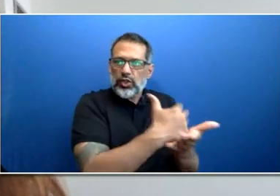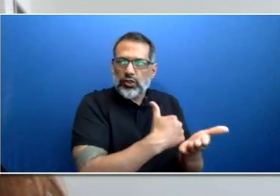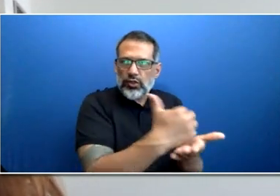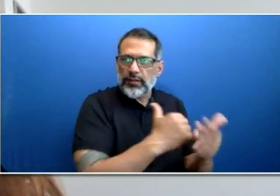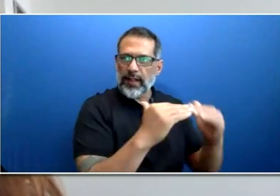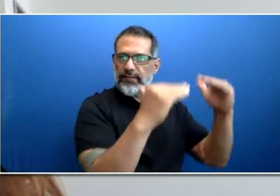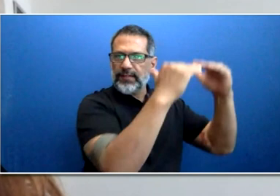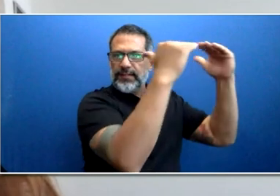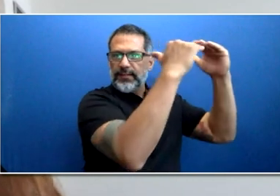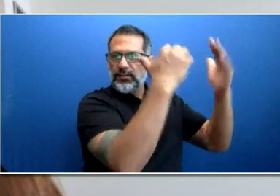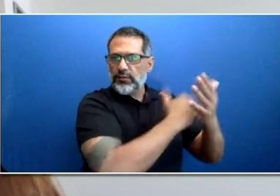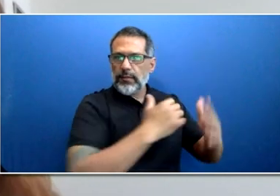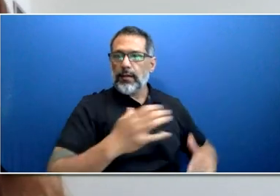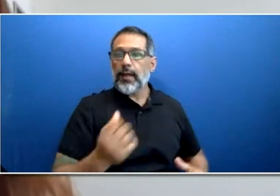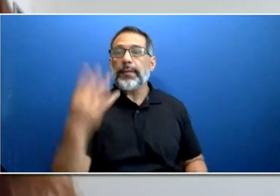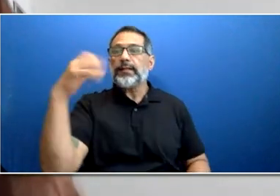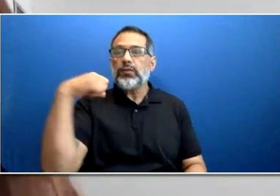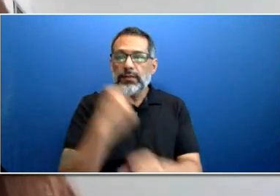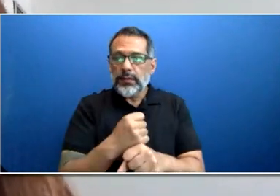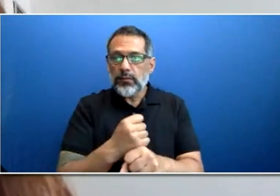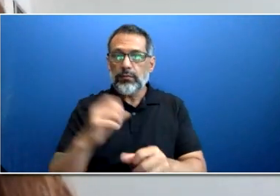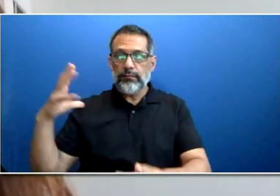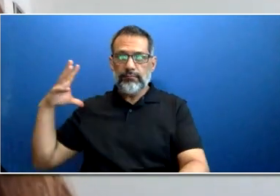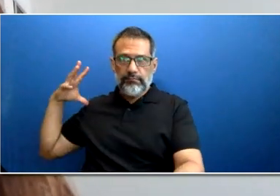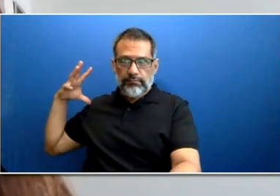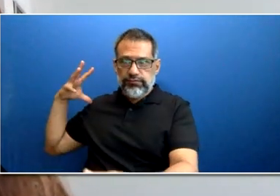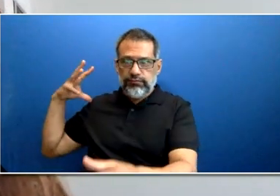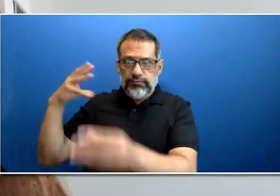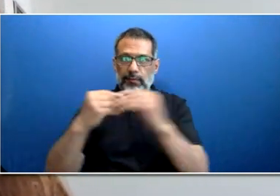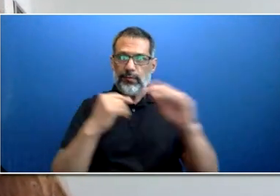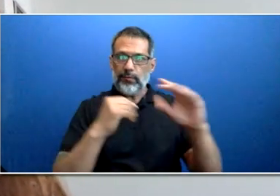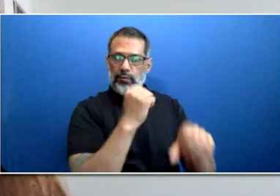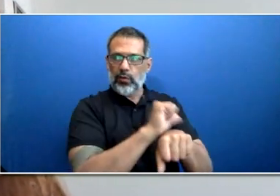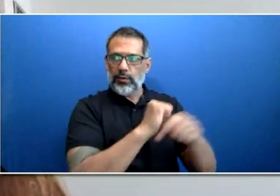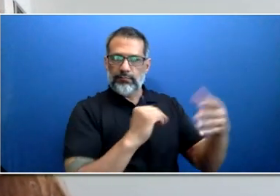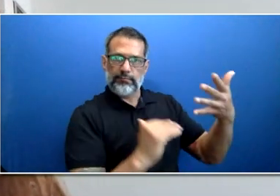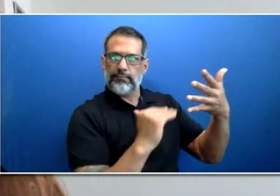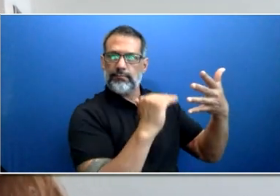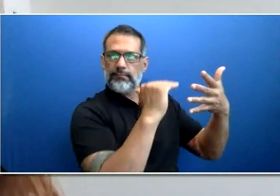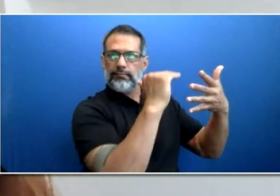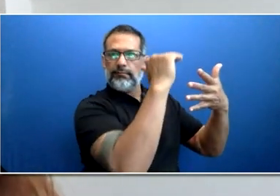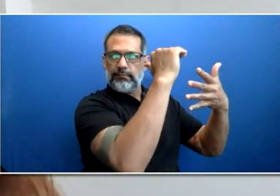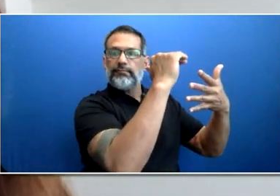It will be outlined, further outlined in accordance with the staff vacation policy.